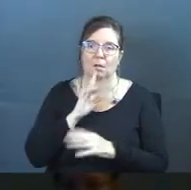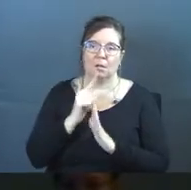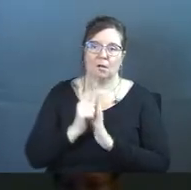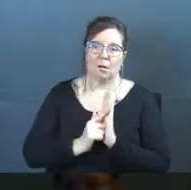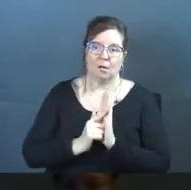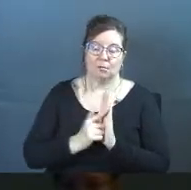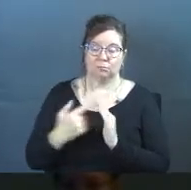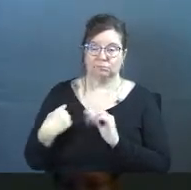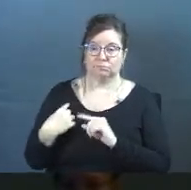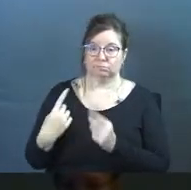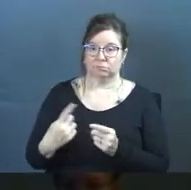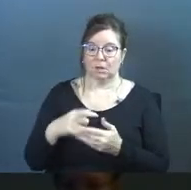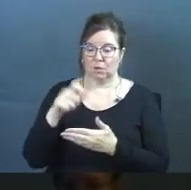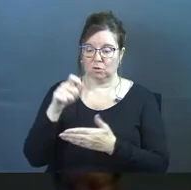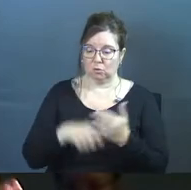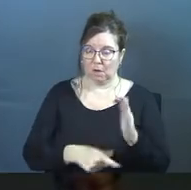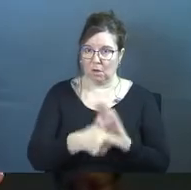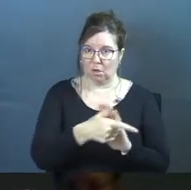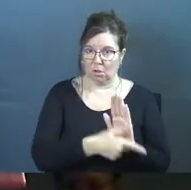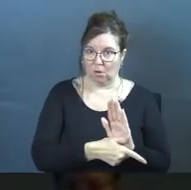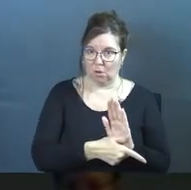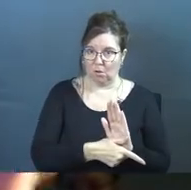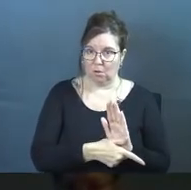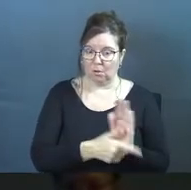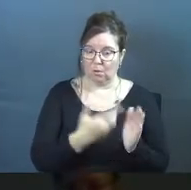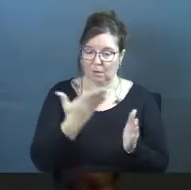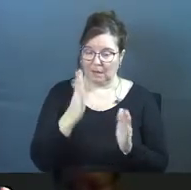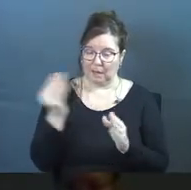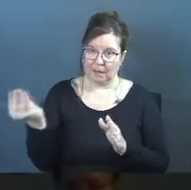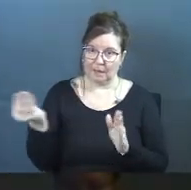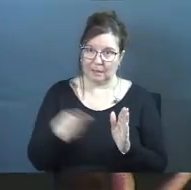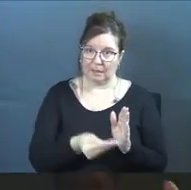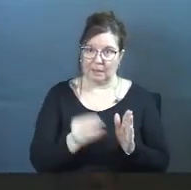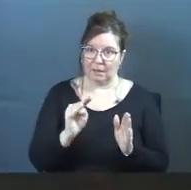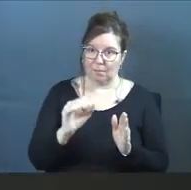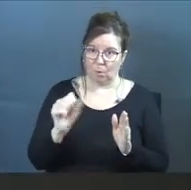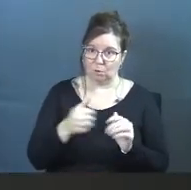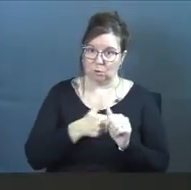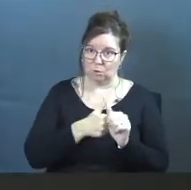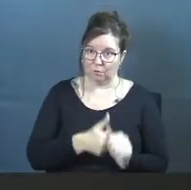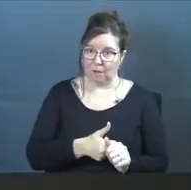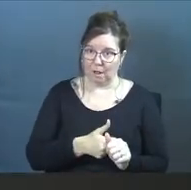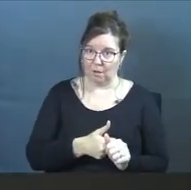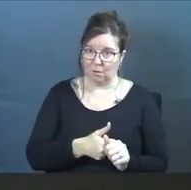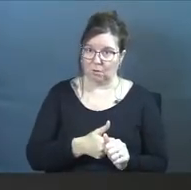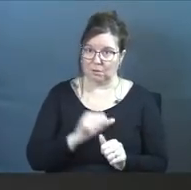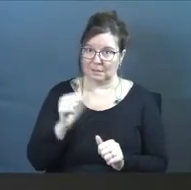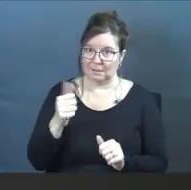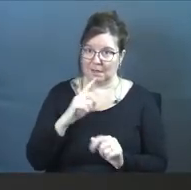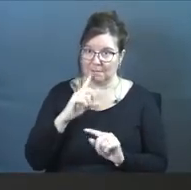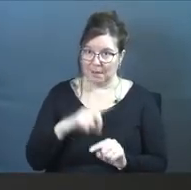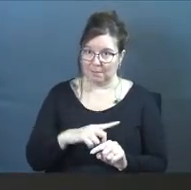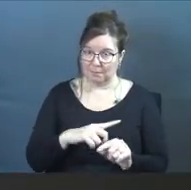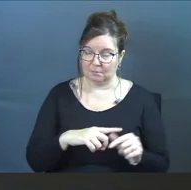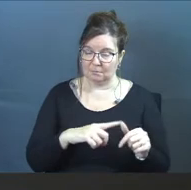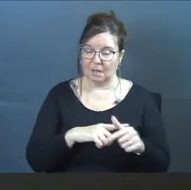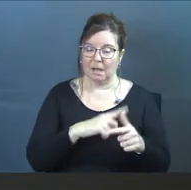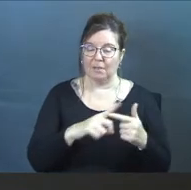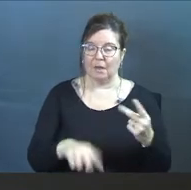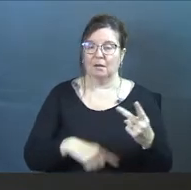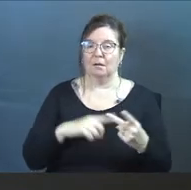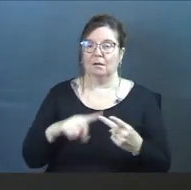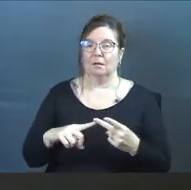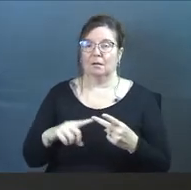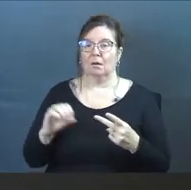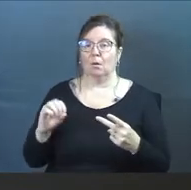until this point, there is the written law, what God gave Moses for them to follow, right? Up until this point. And then there is oral